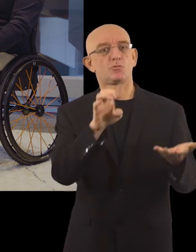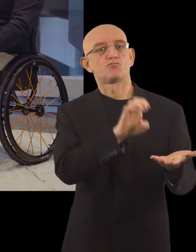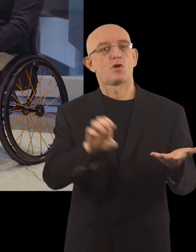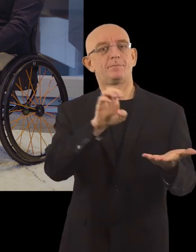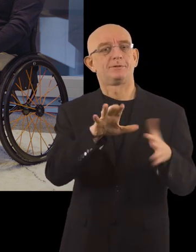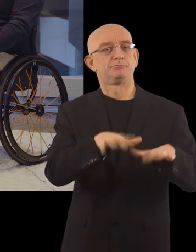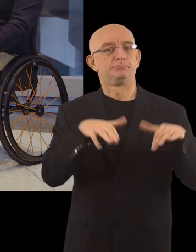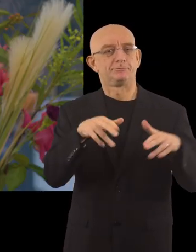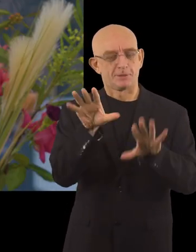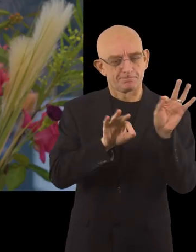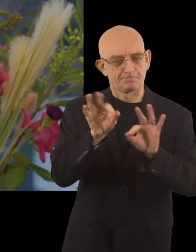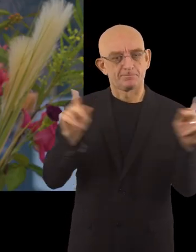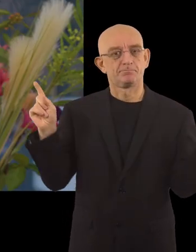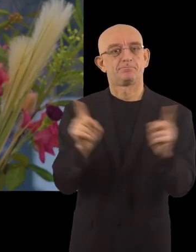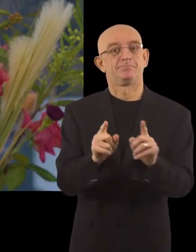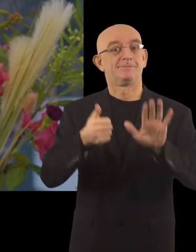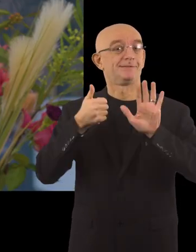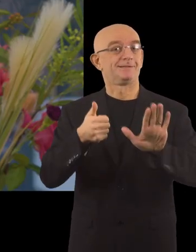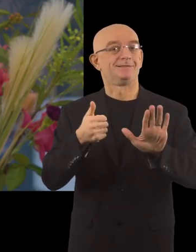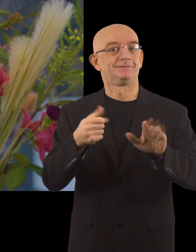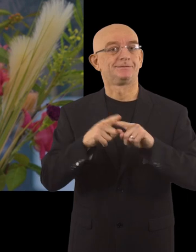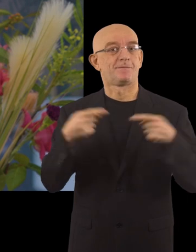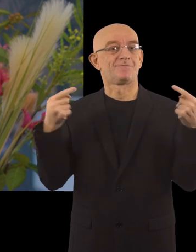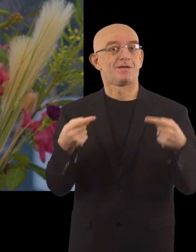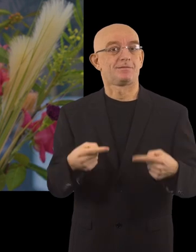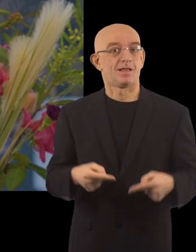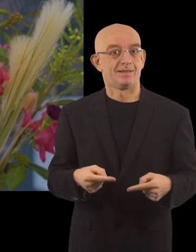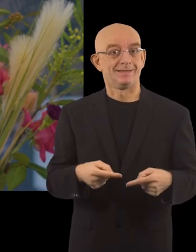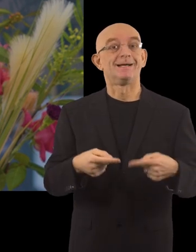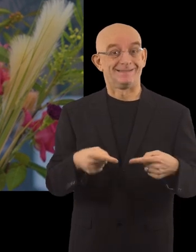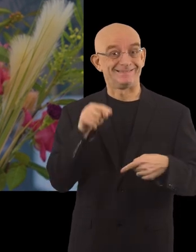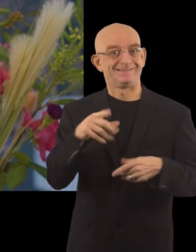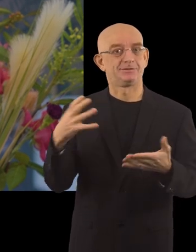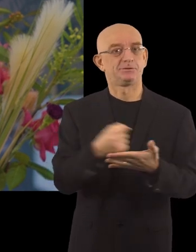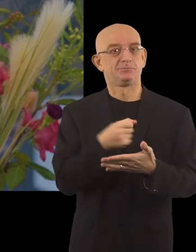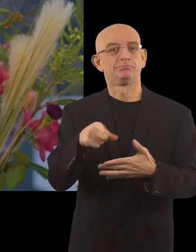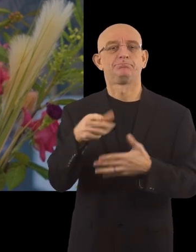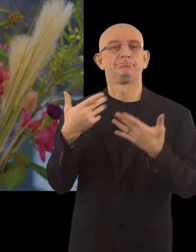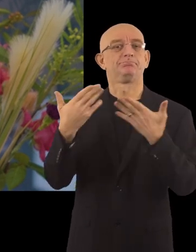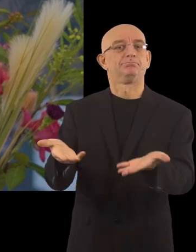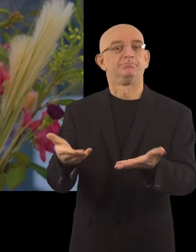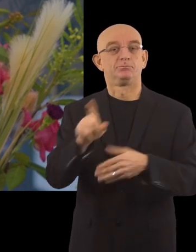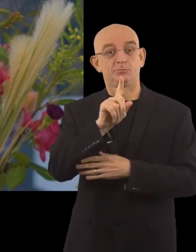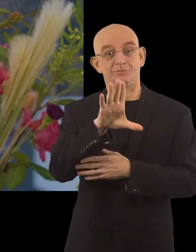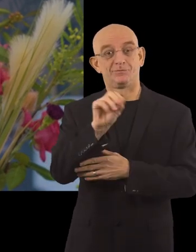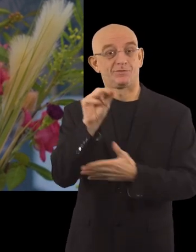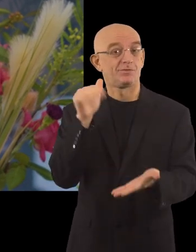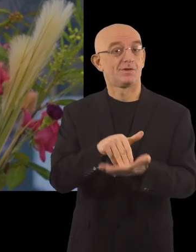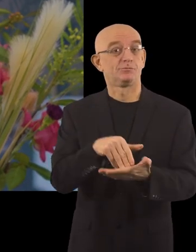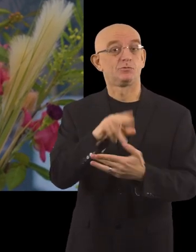sent to the European jury. And they then selected six finalists and choose the winners from those six. And the winning city will get an astonishing